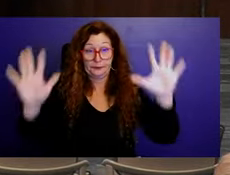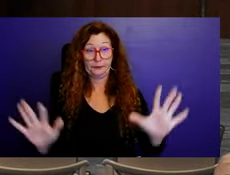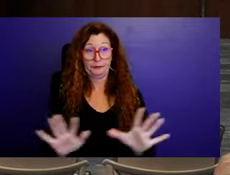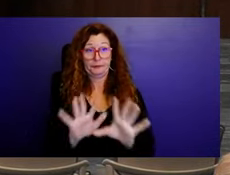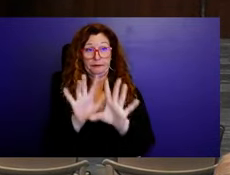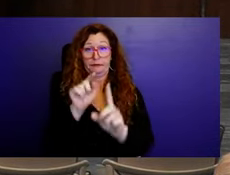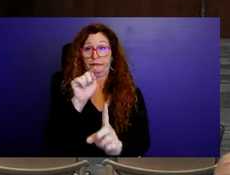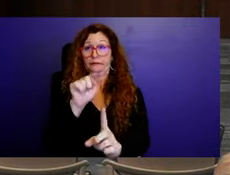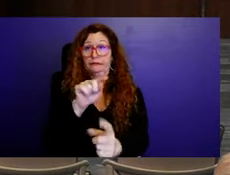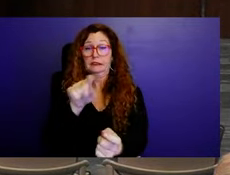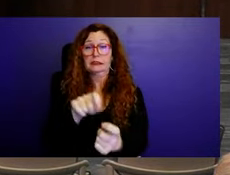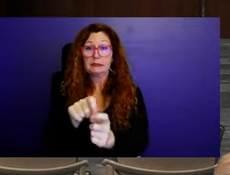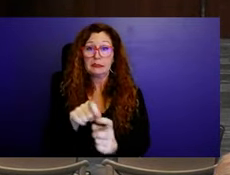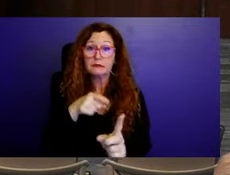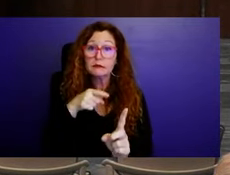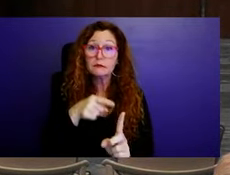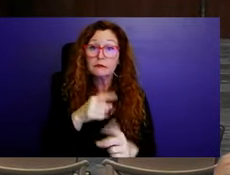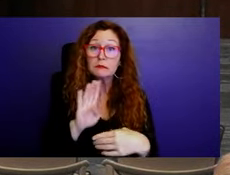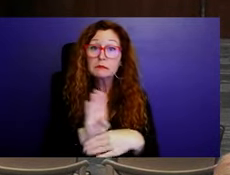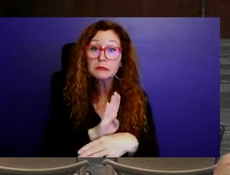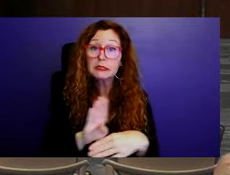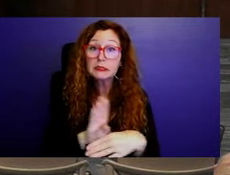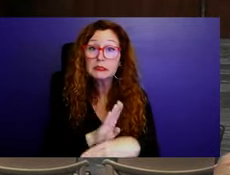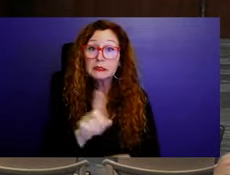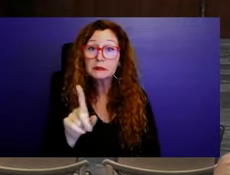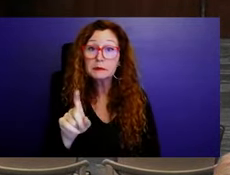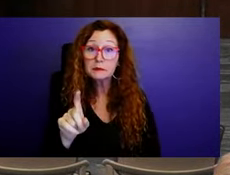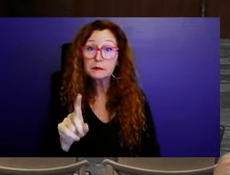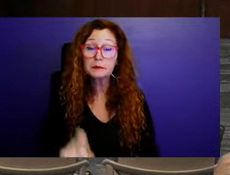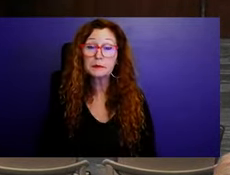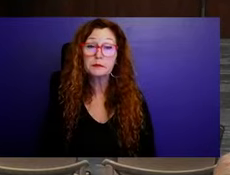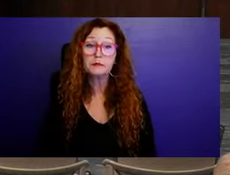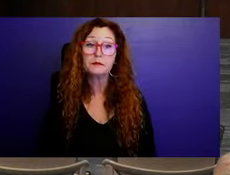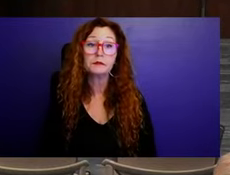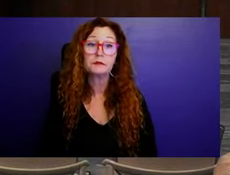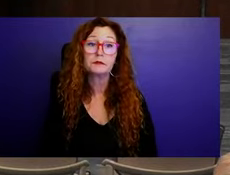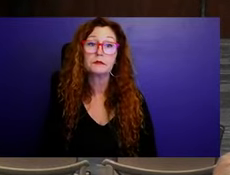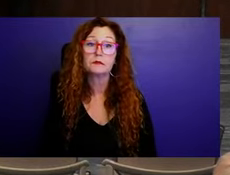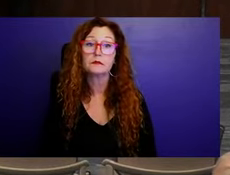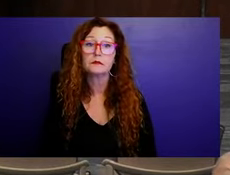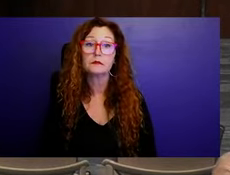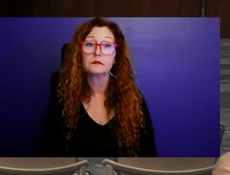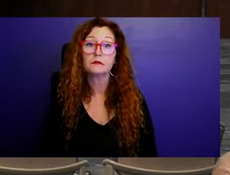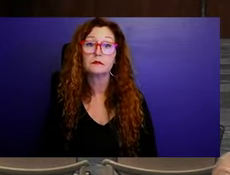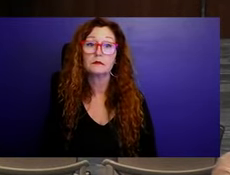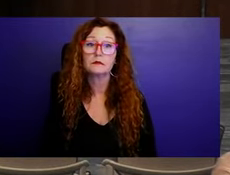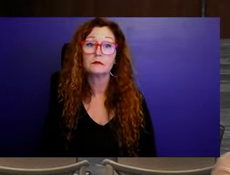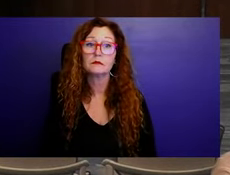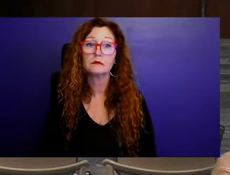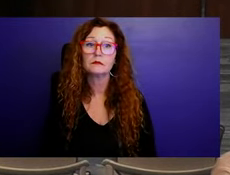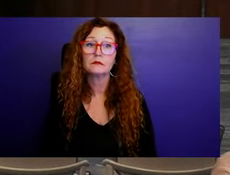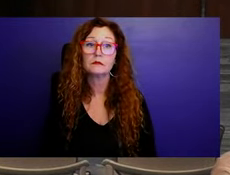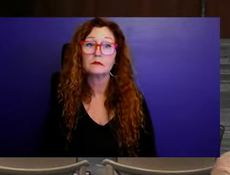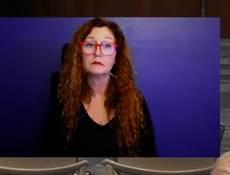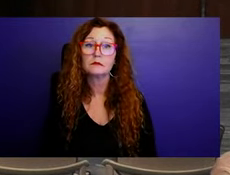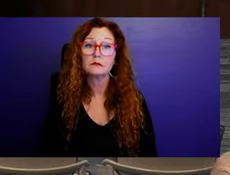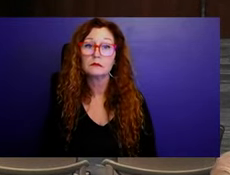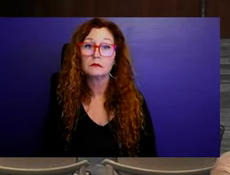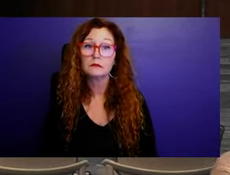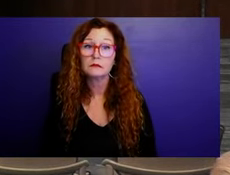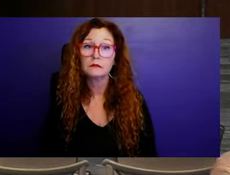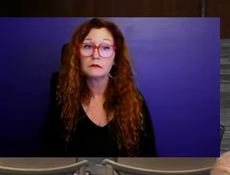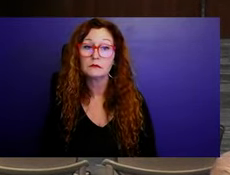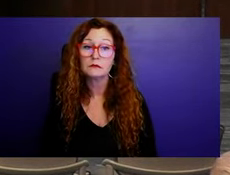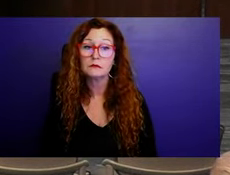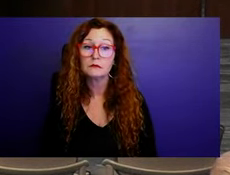in moving forward with any feasibility options, is that taken into account too, where, you know,